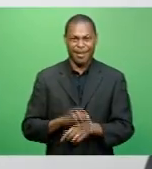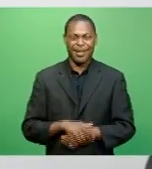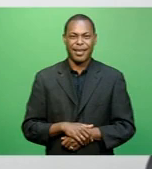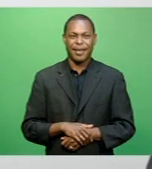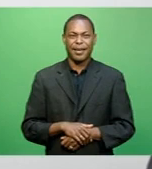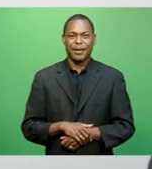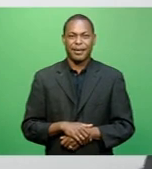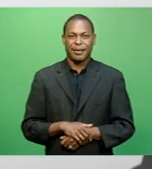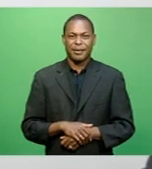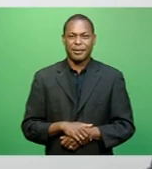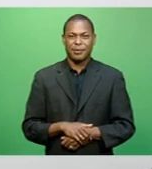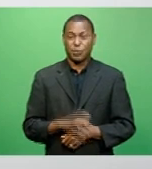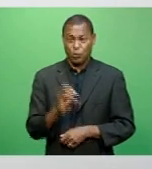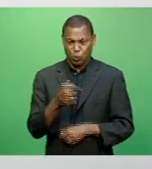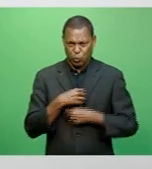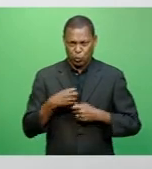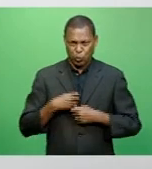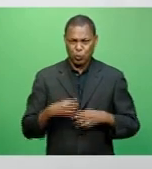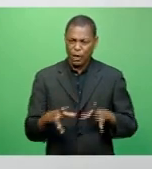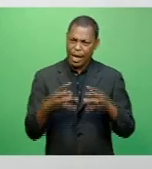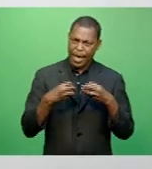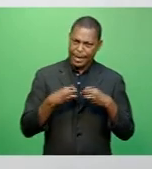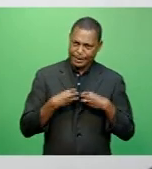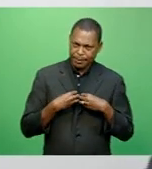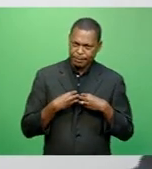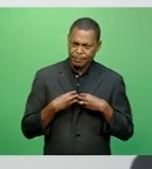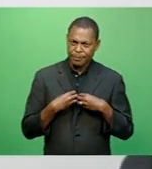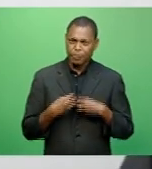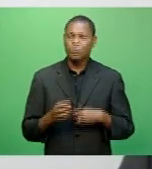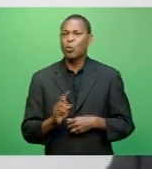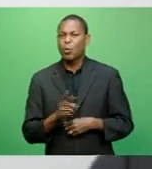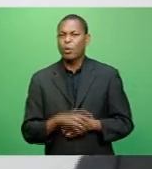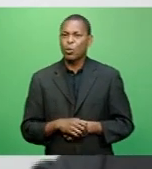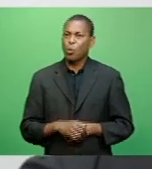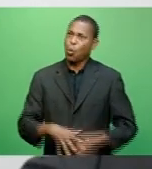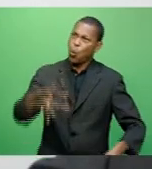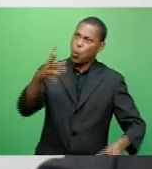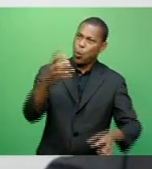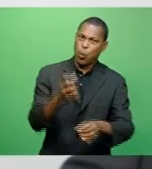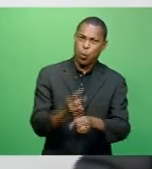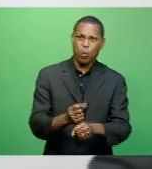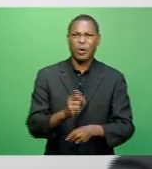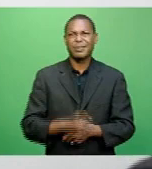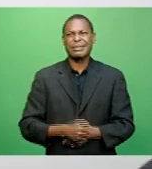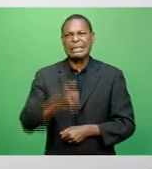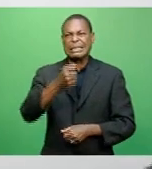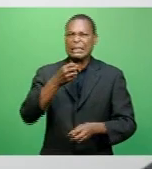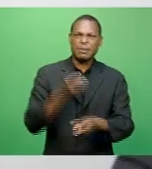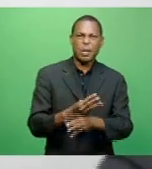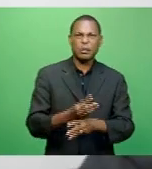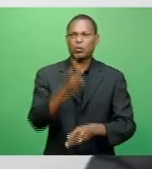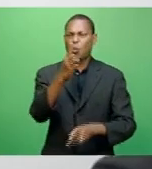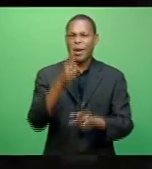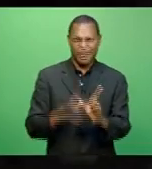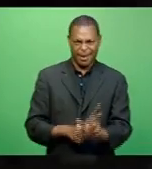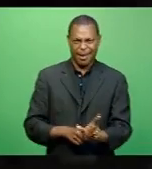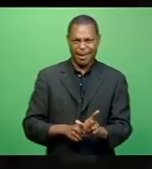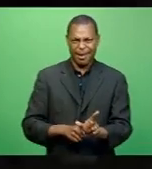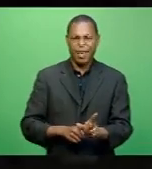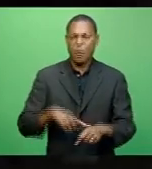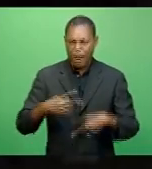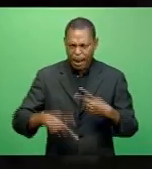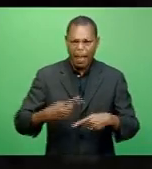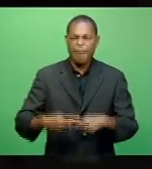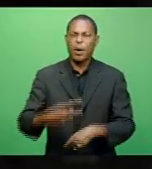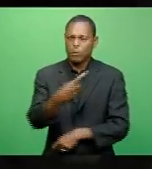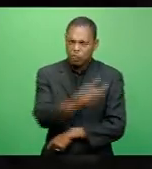together. So we have to accept the fact that this whole, you know, six months to a year will be about the vaccination. At